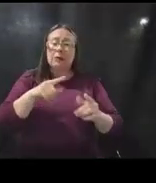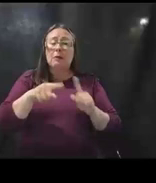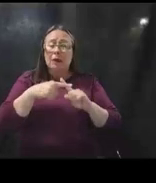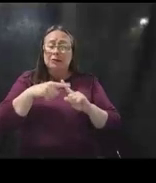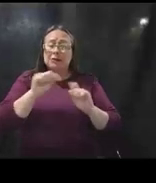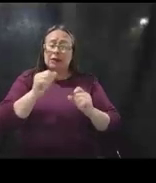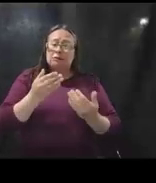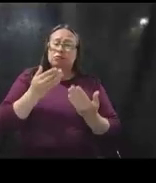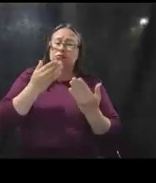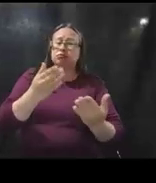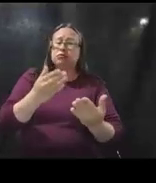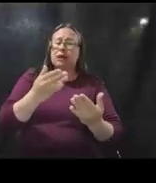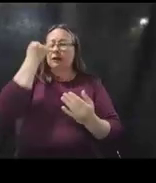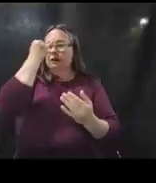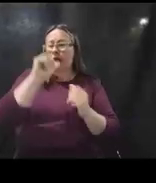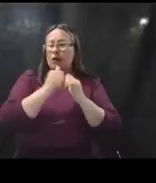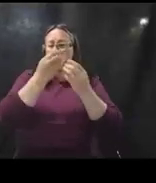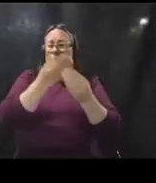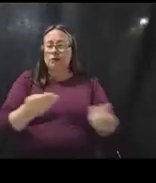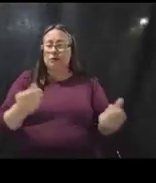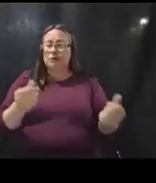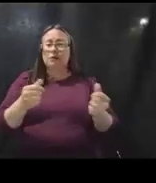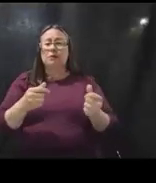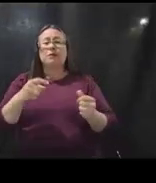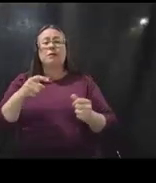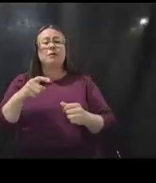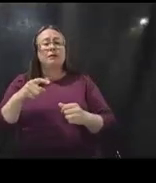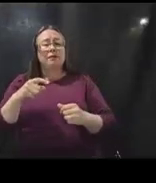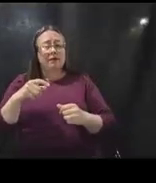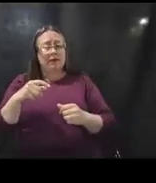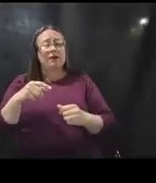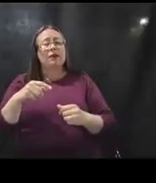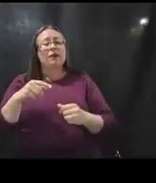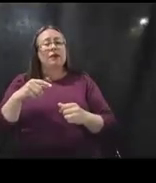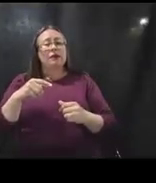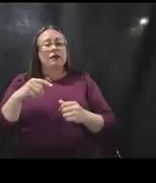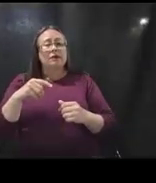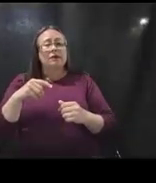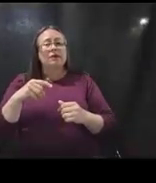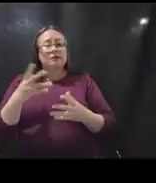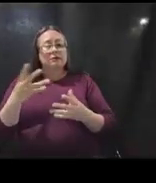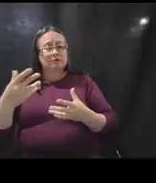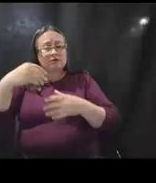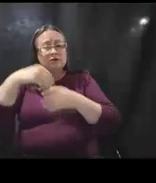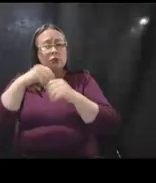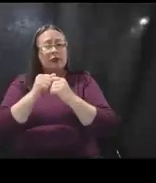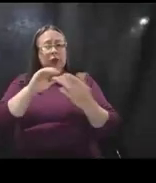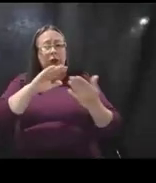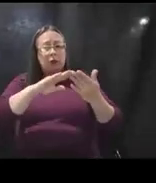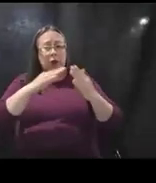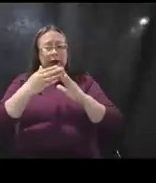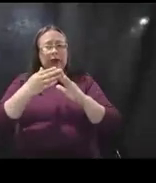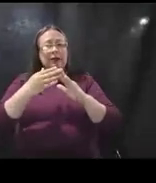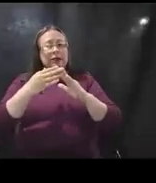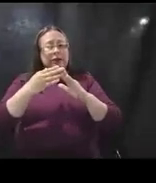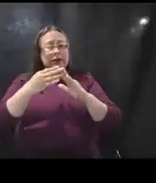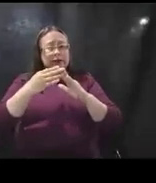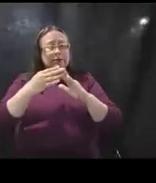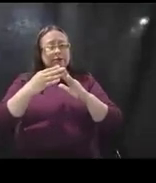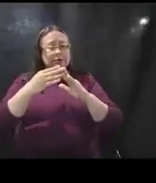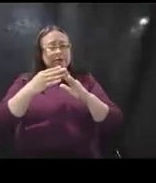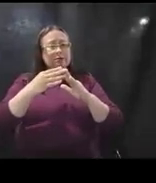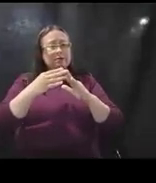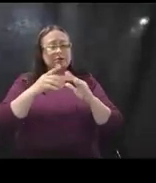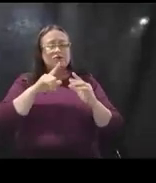responses. FEMA's had the privilege of reviewing a number of engagement and equity plans during our vaccine administration mission, and we